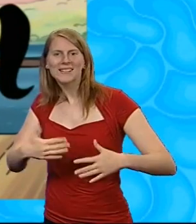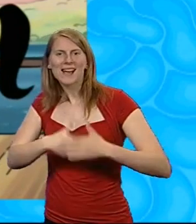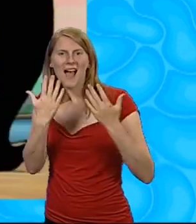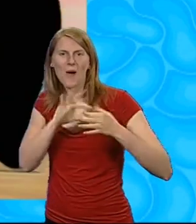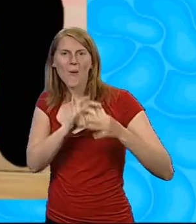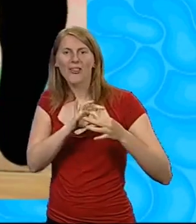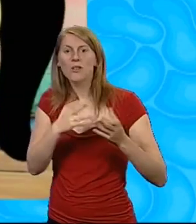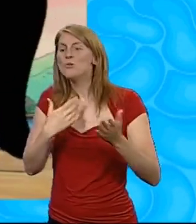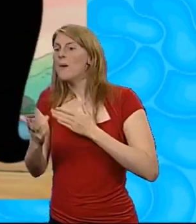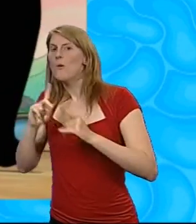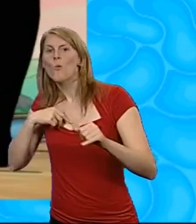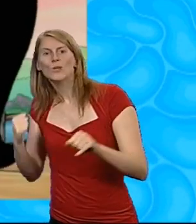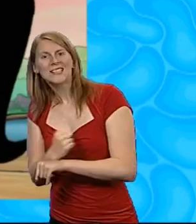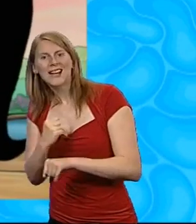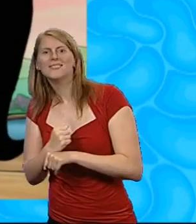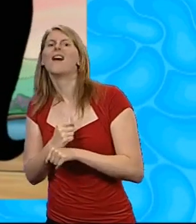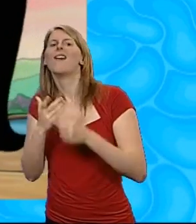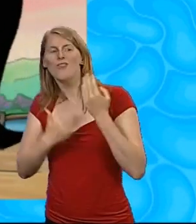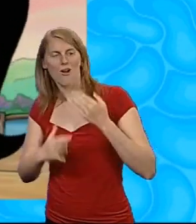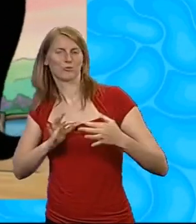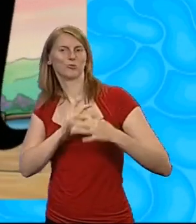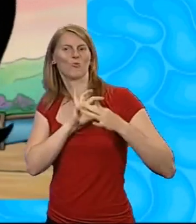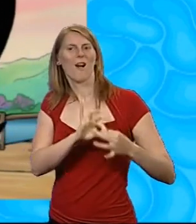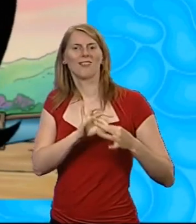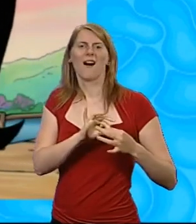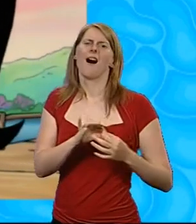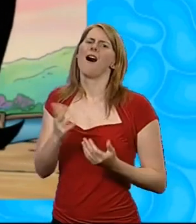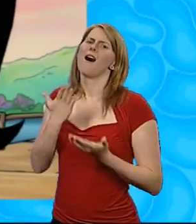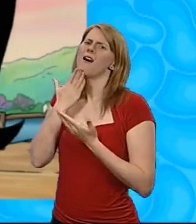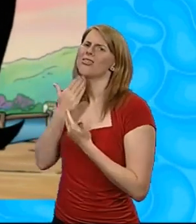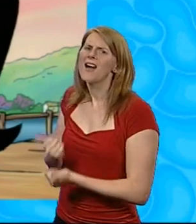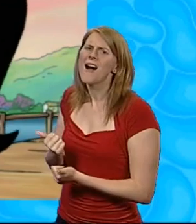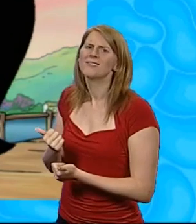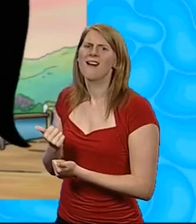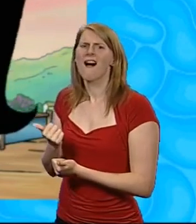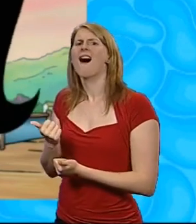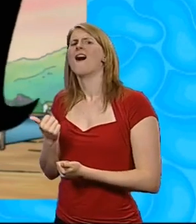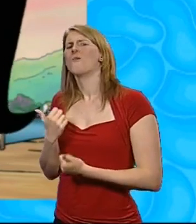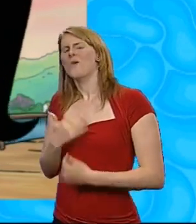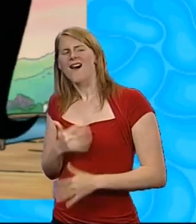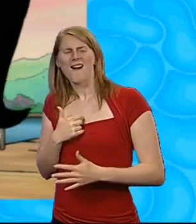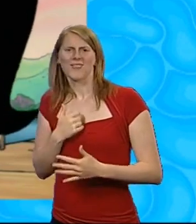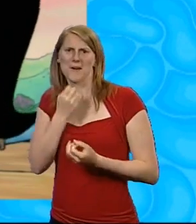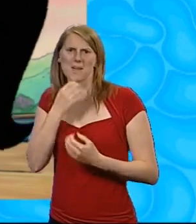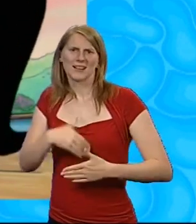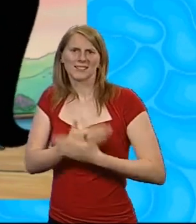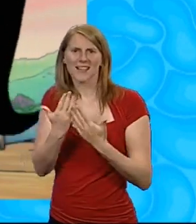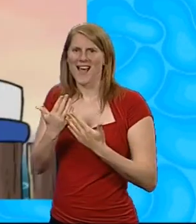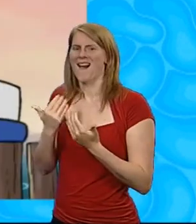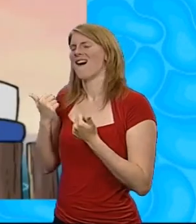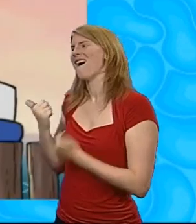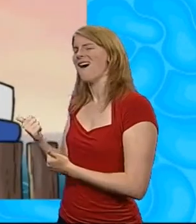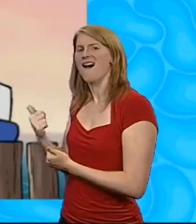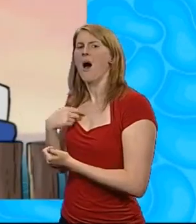it together. Oh, thanks, Monique. Wow, I had a really amazing day, too.